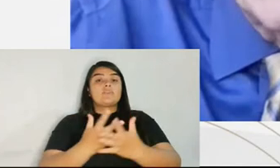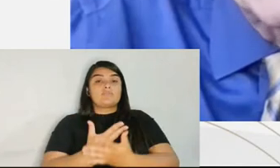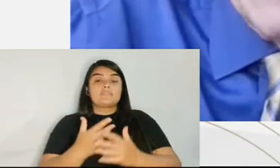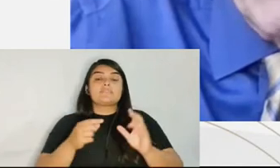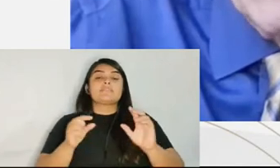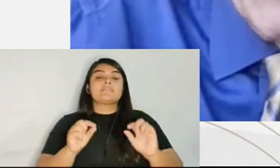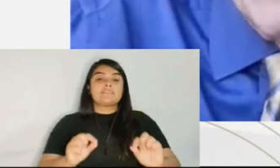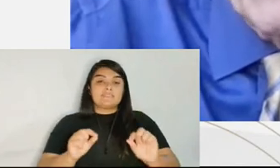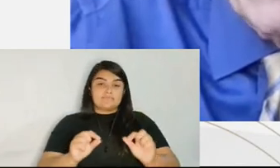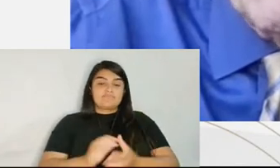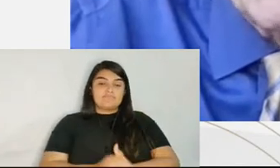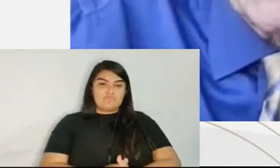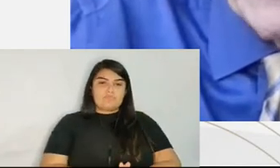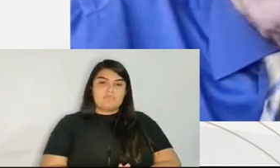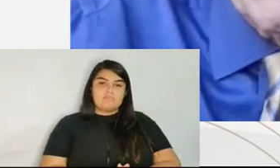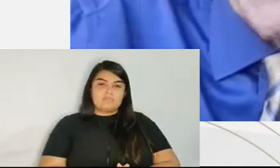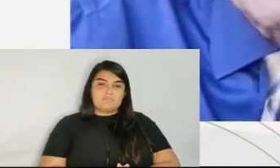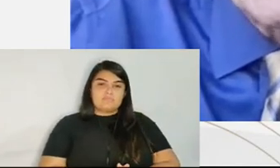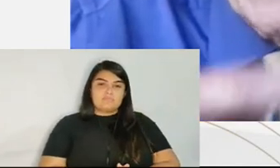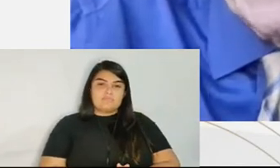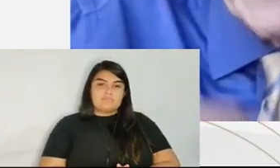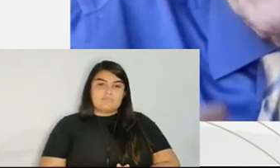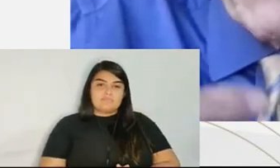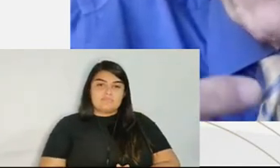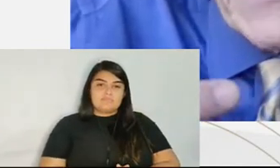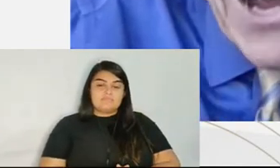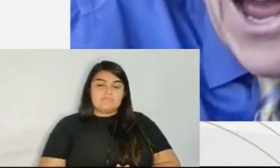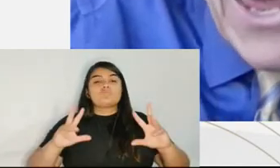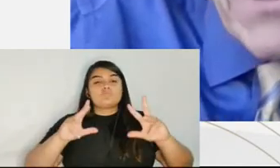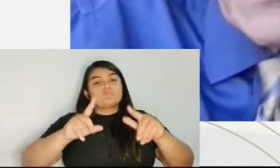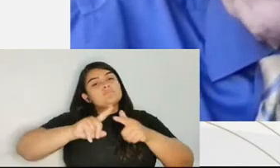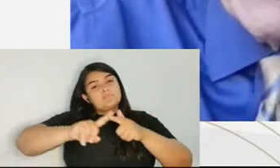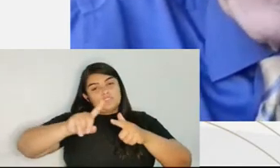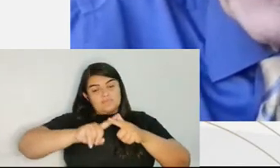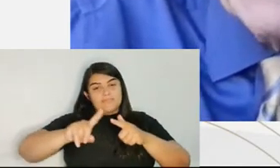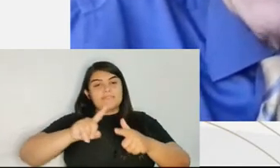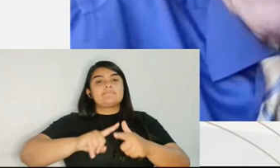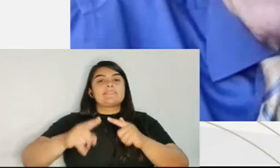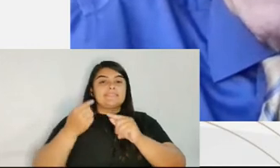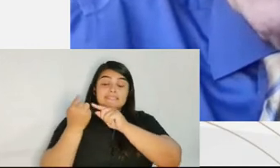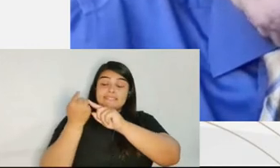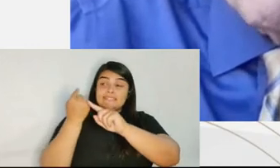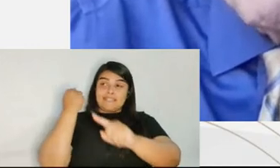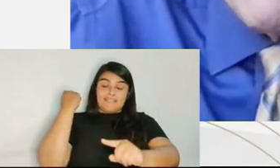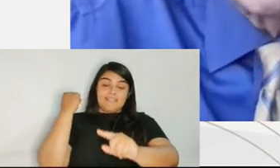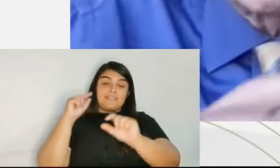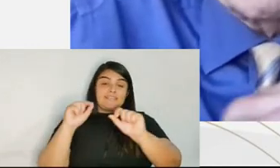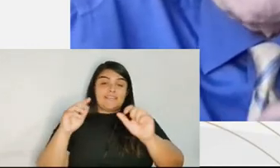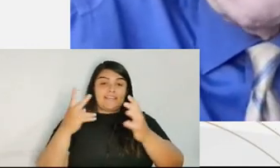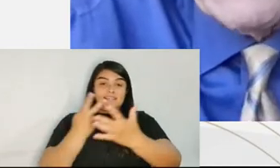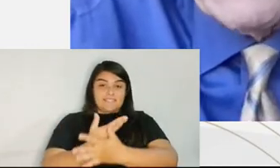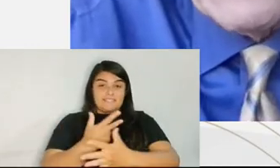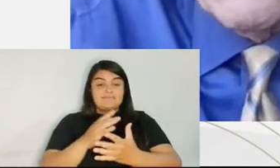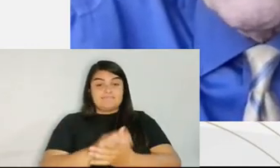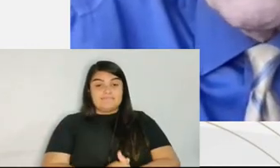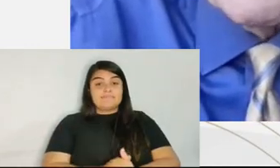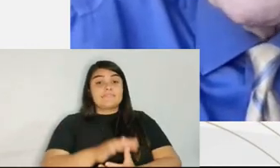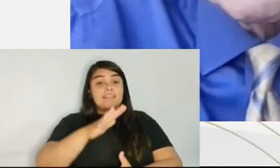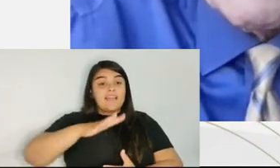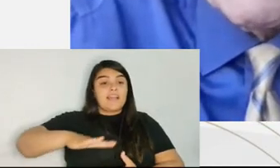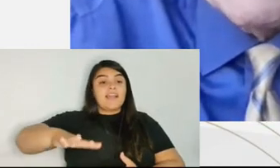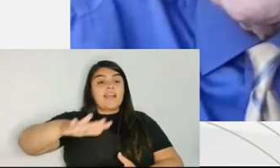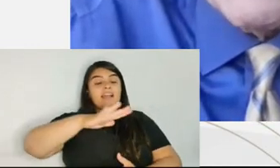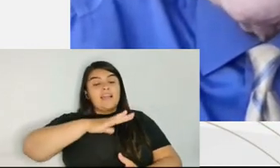2700%. 27 times as many cases were brought in civil